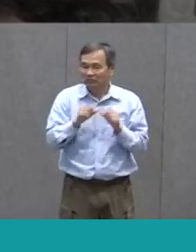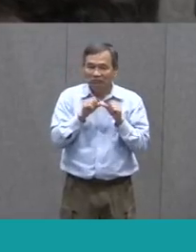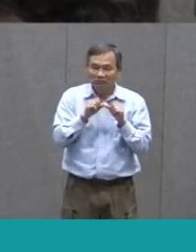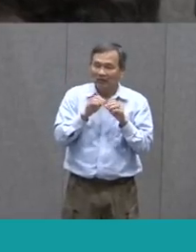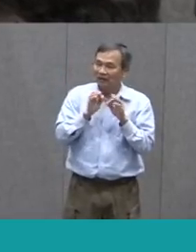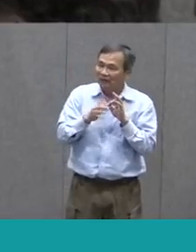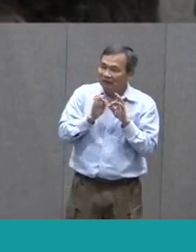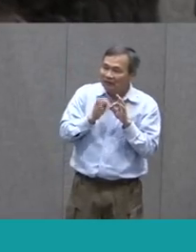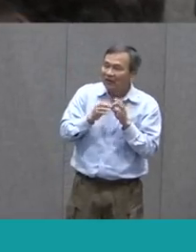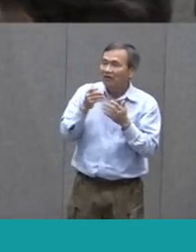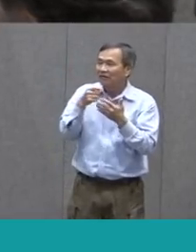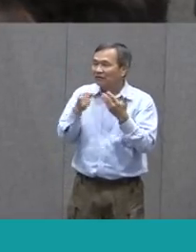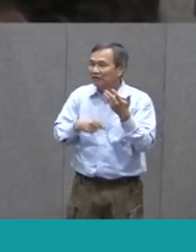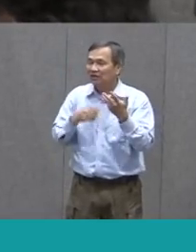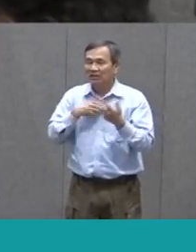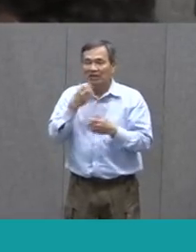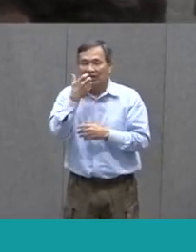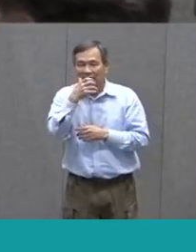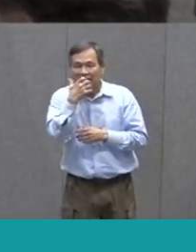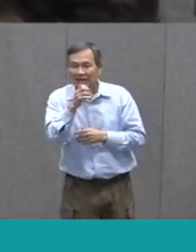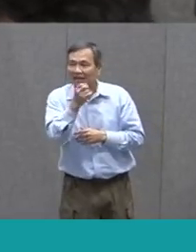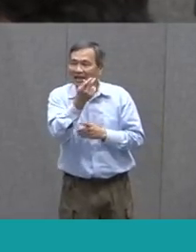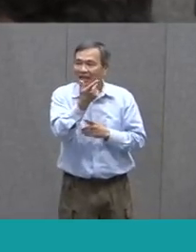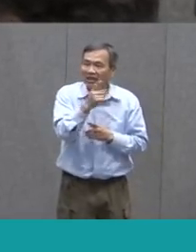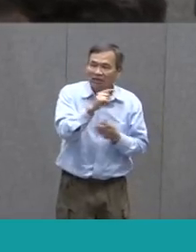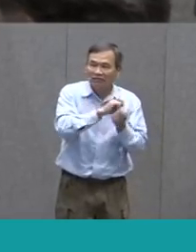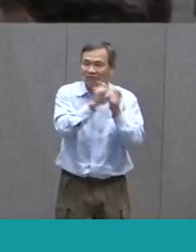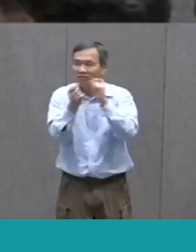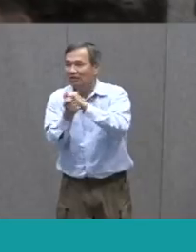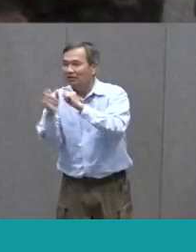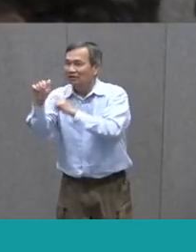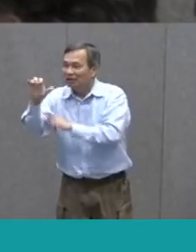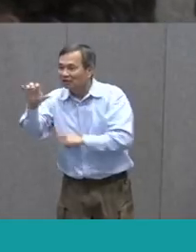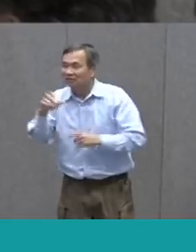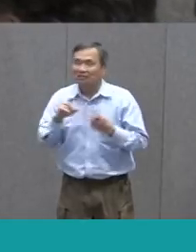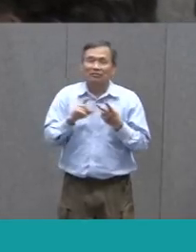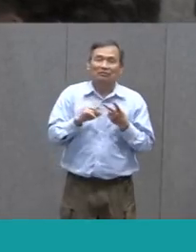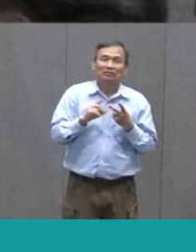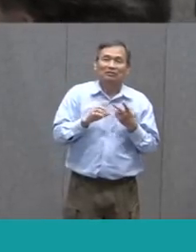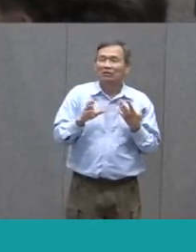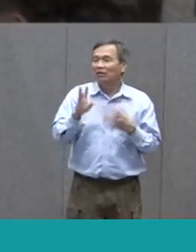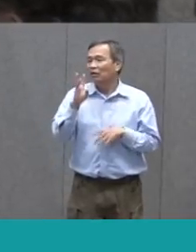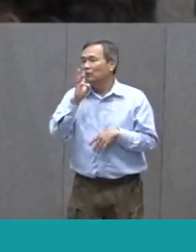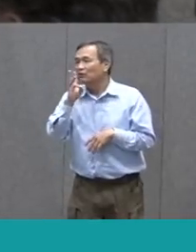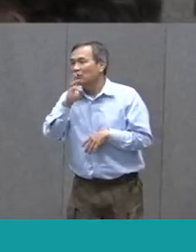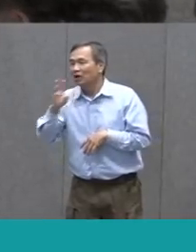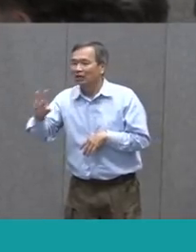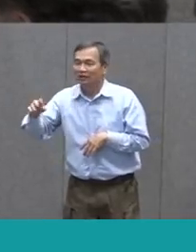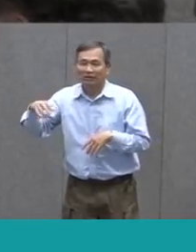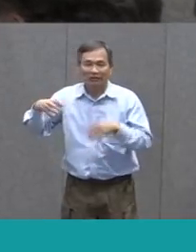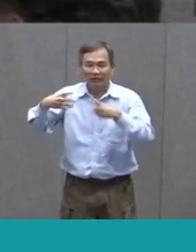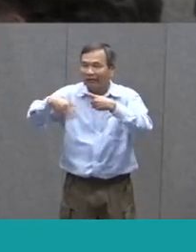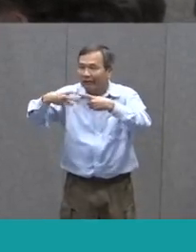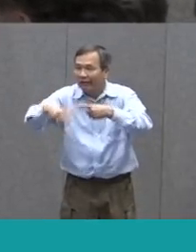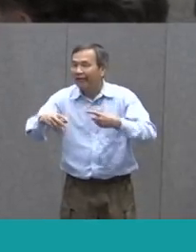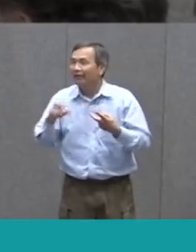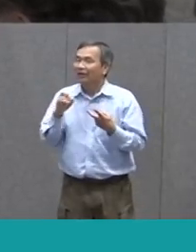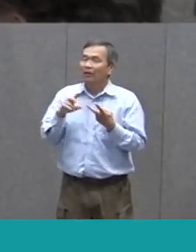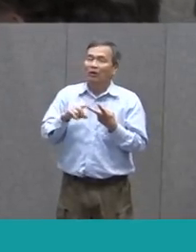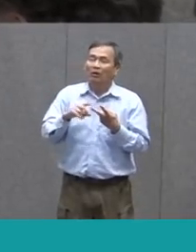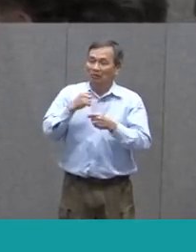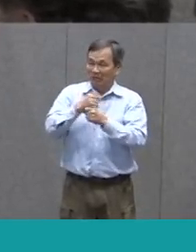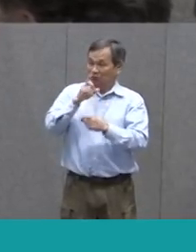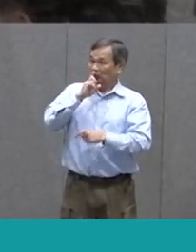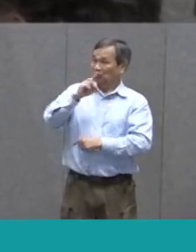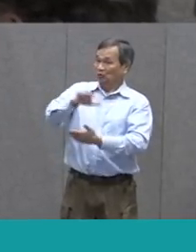switching our heaters over to our air conditioners or fixing water fountains that are leaking or making sure that